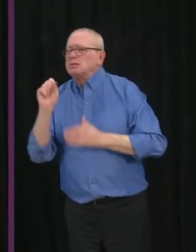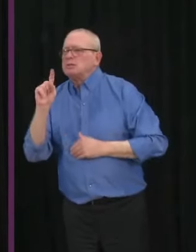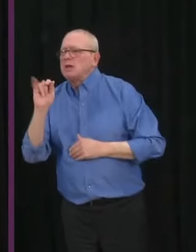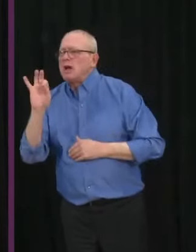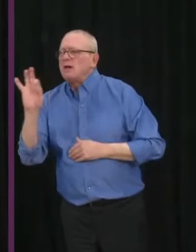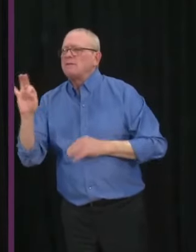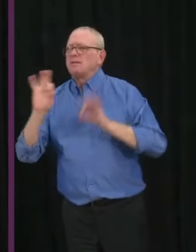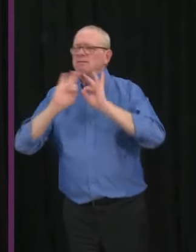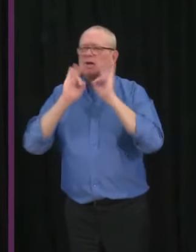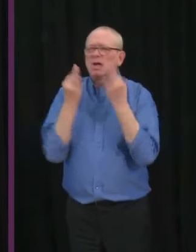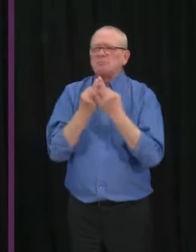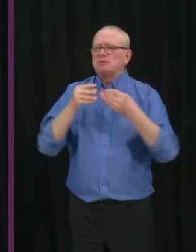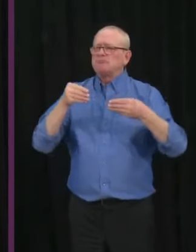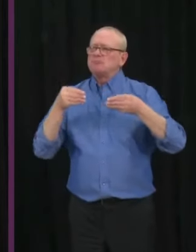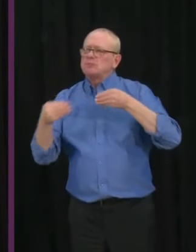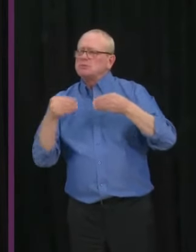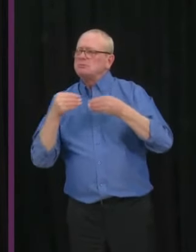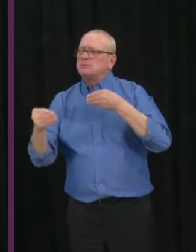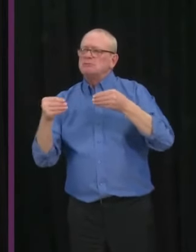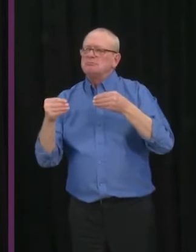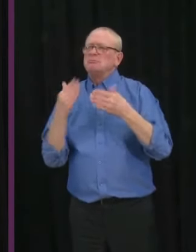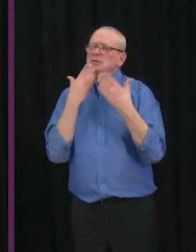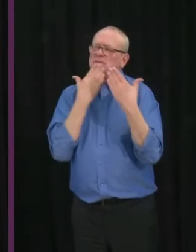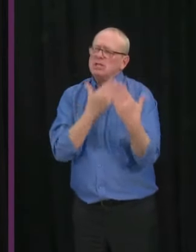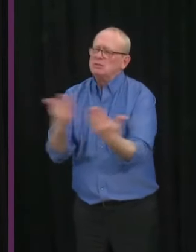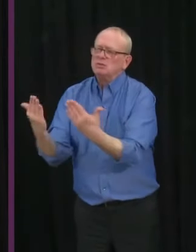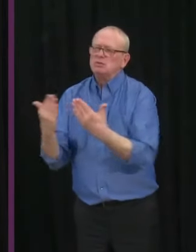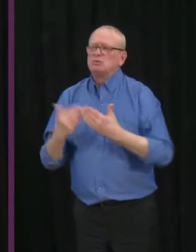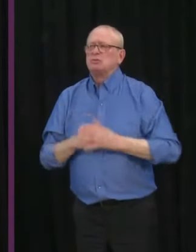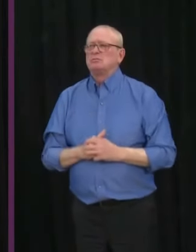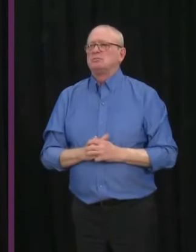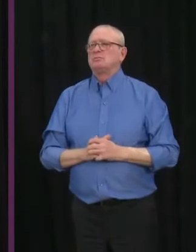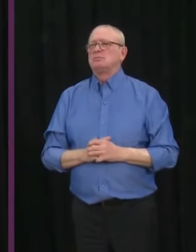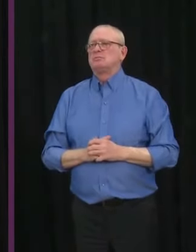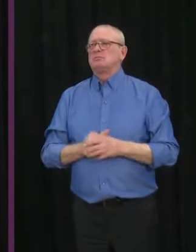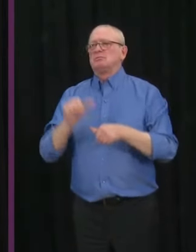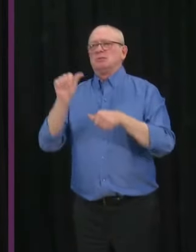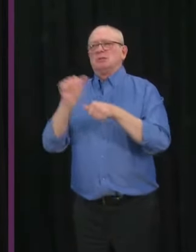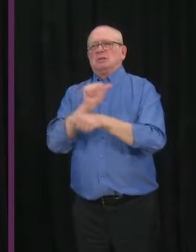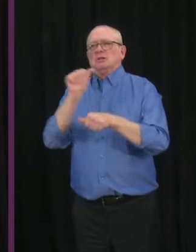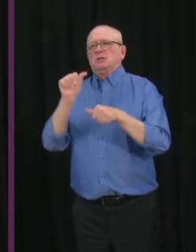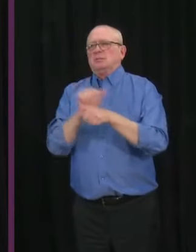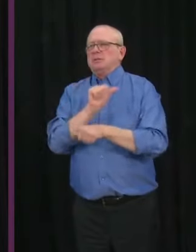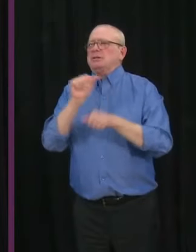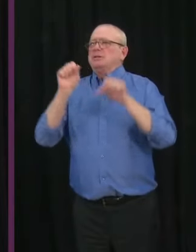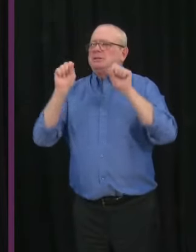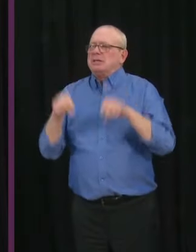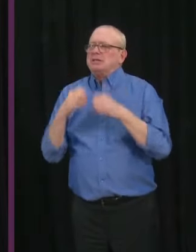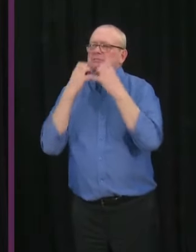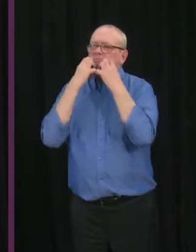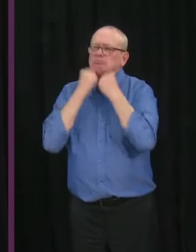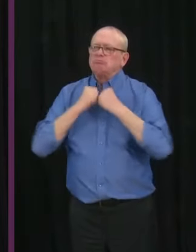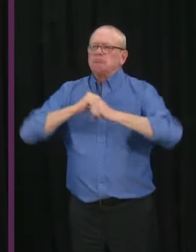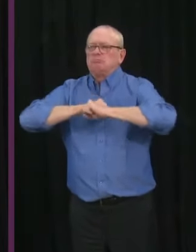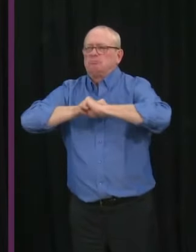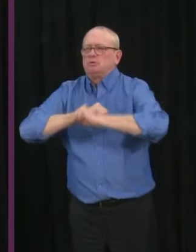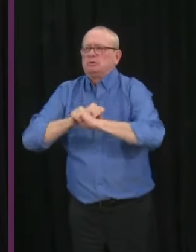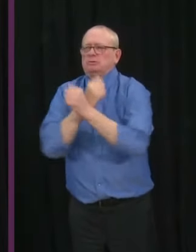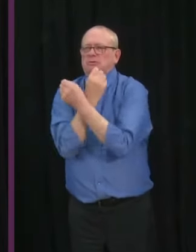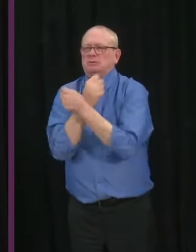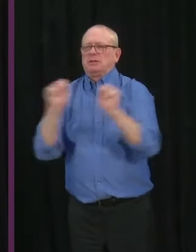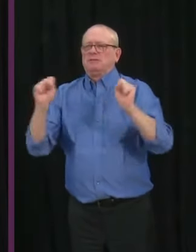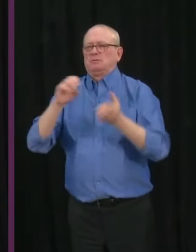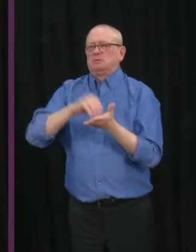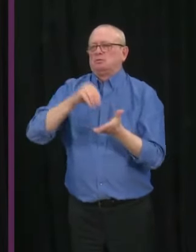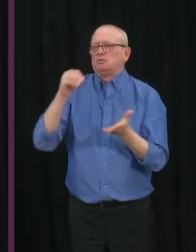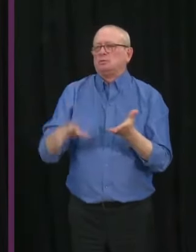happen. We've shown before that we have what it takes to keep students safe in school, and we can do that again. Our communication